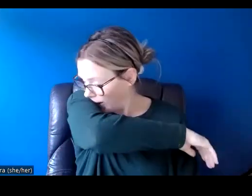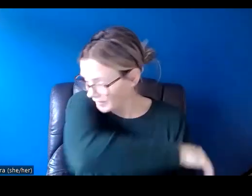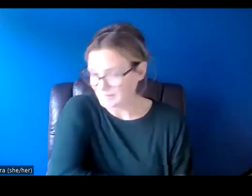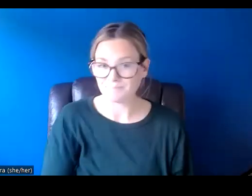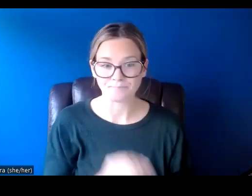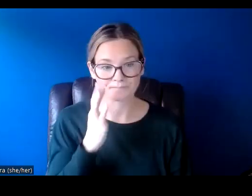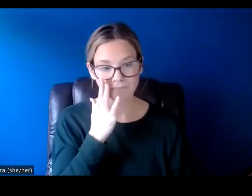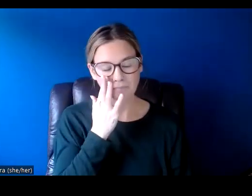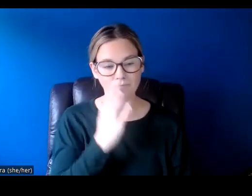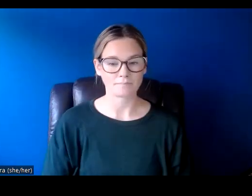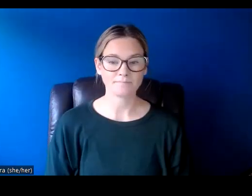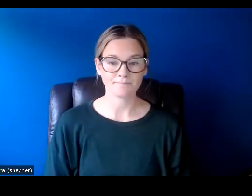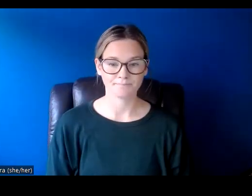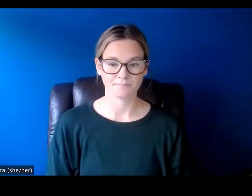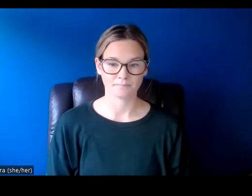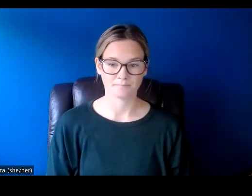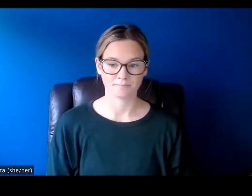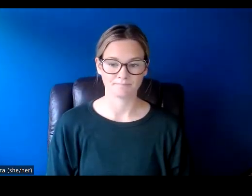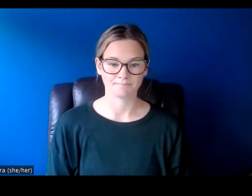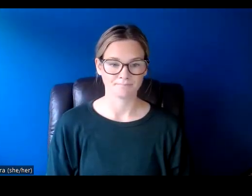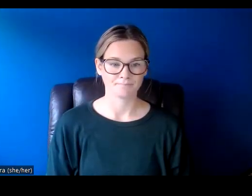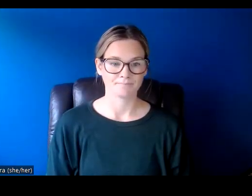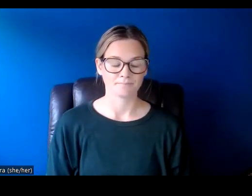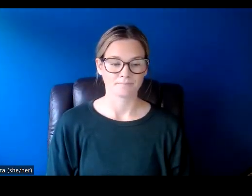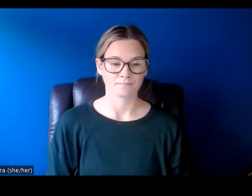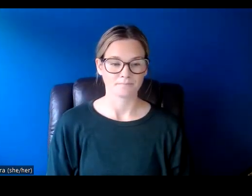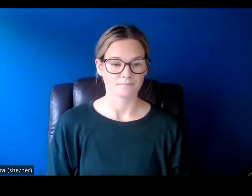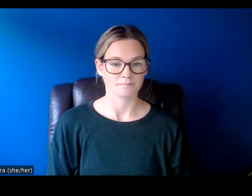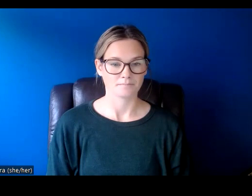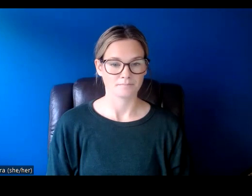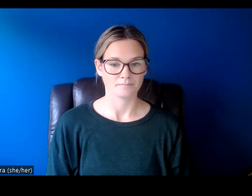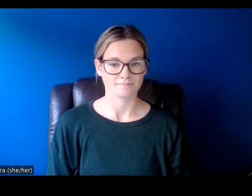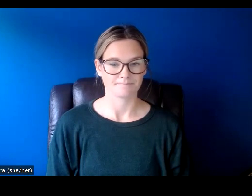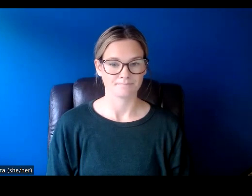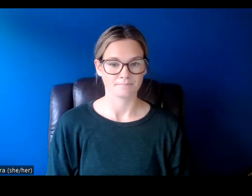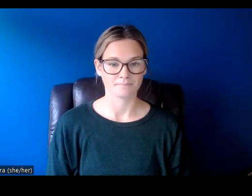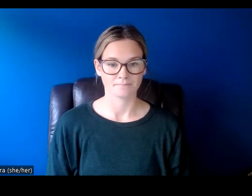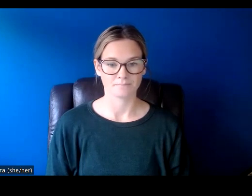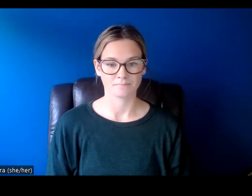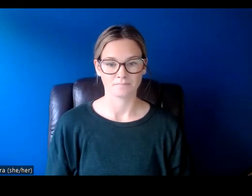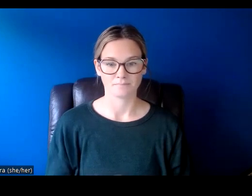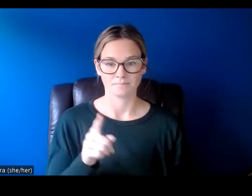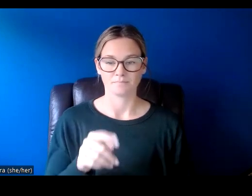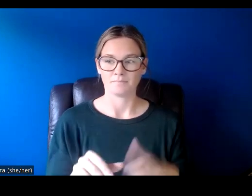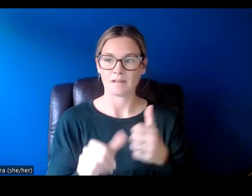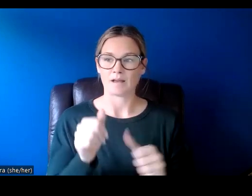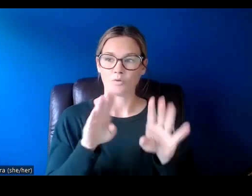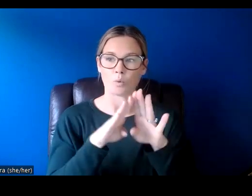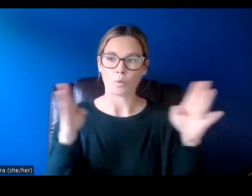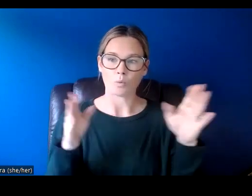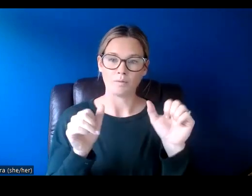I'm going to quickly go over this front page here. So here under open opportunities,